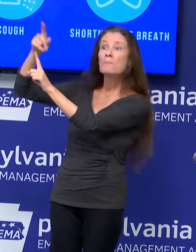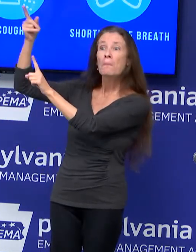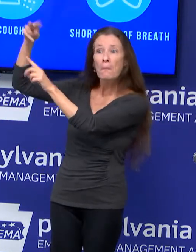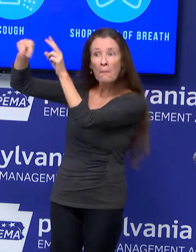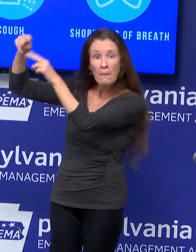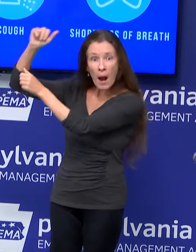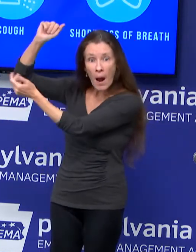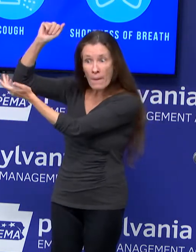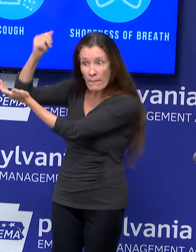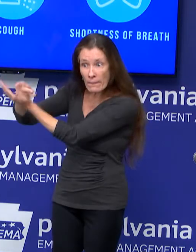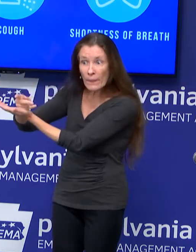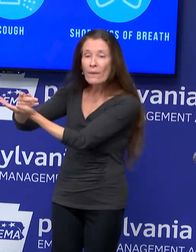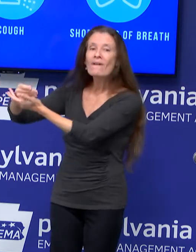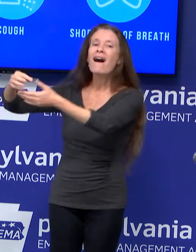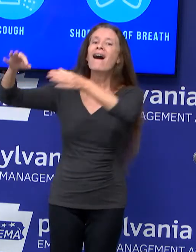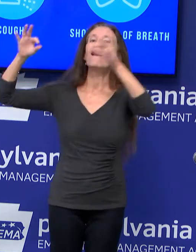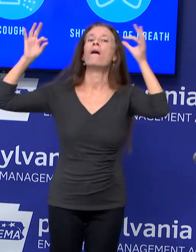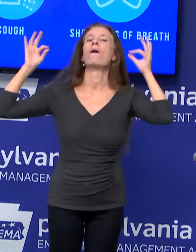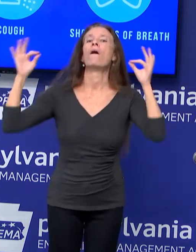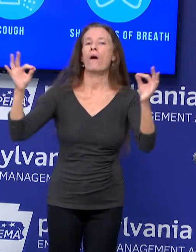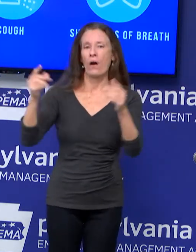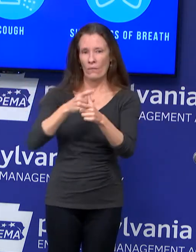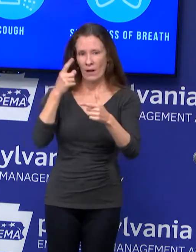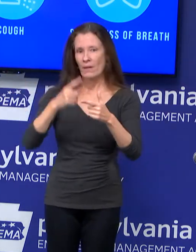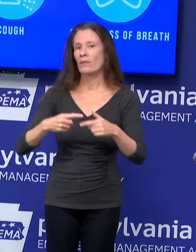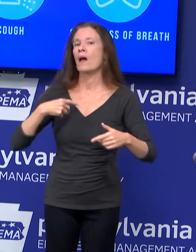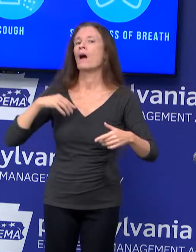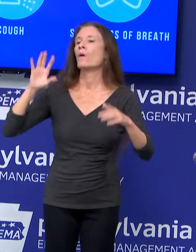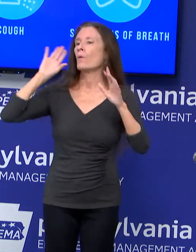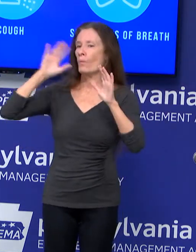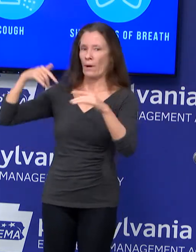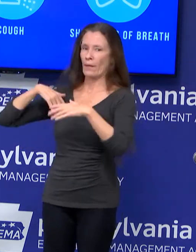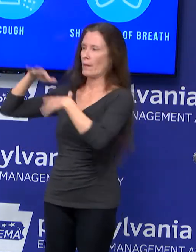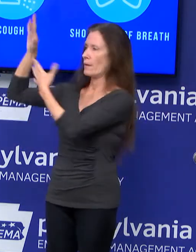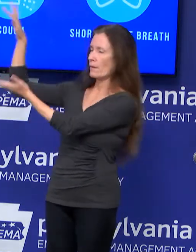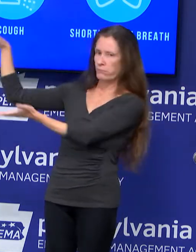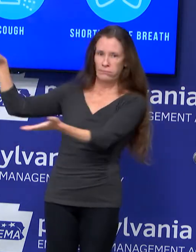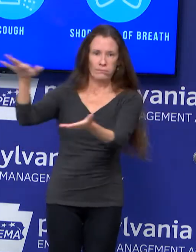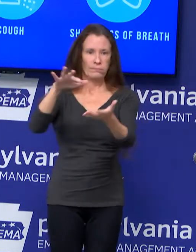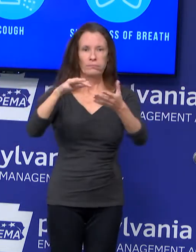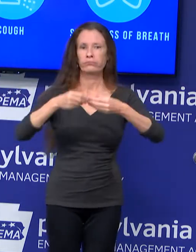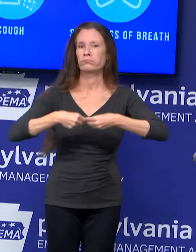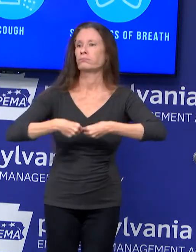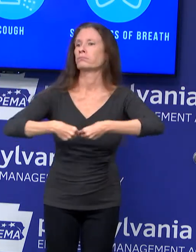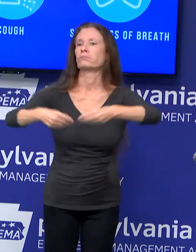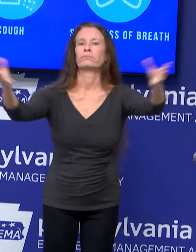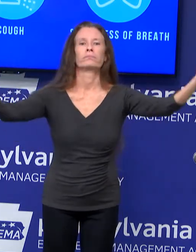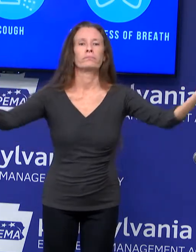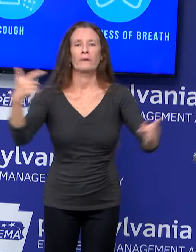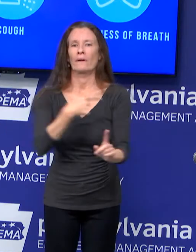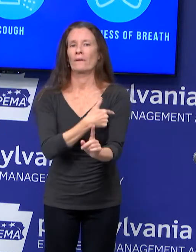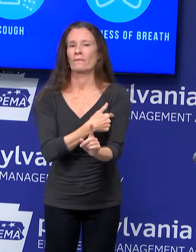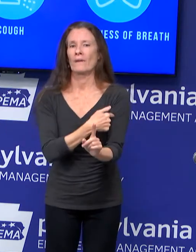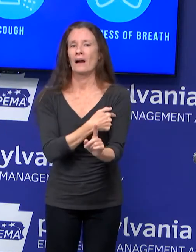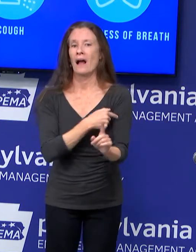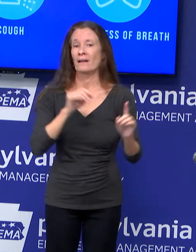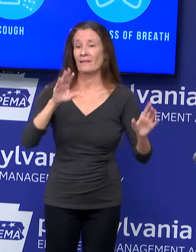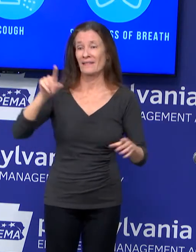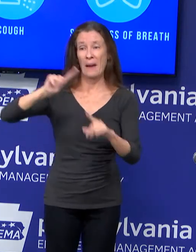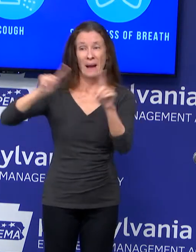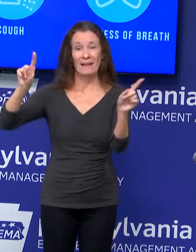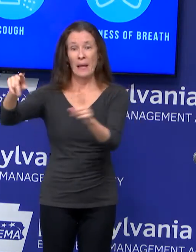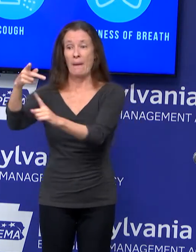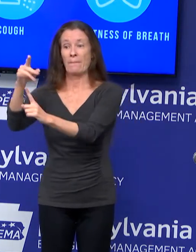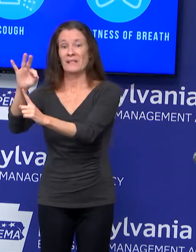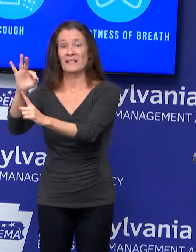us about the distribution. And then we stand ready to distribute and administer the vaccine. Now, the Pfizer vaccine is the one that is ultra-cold.